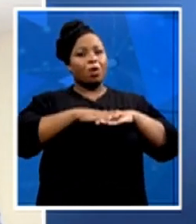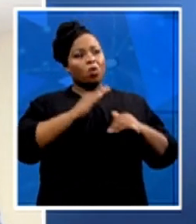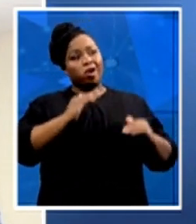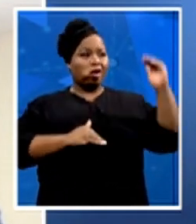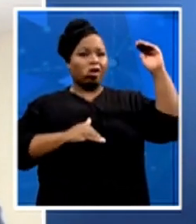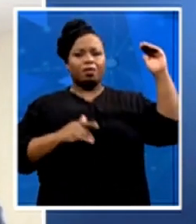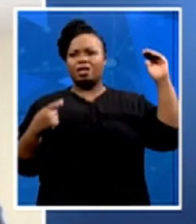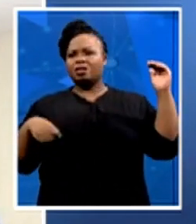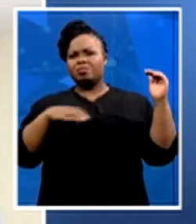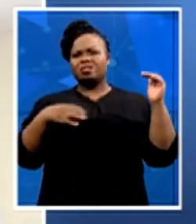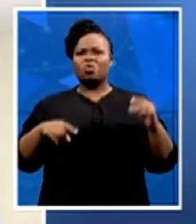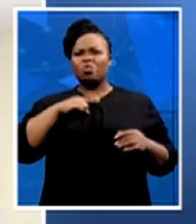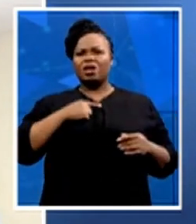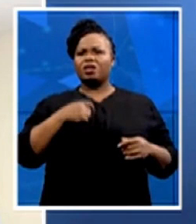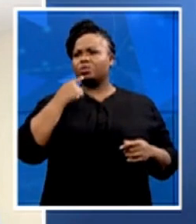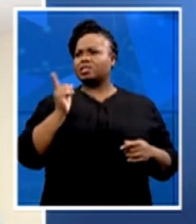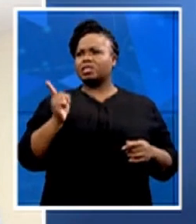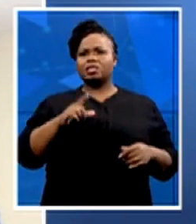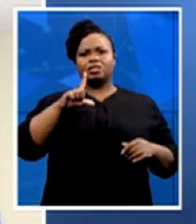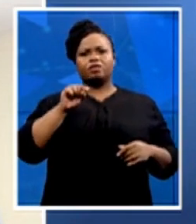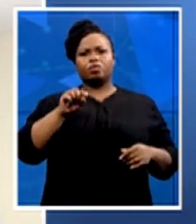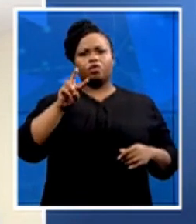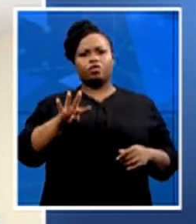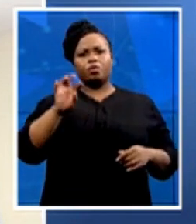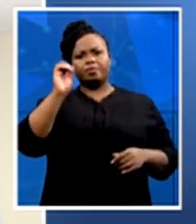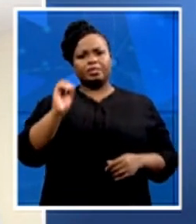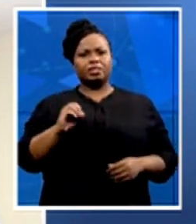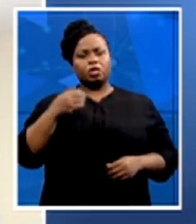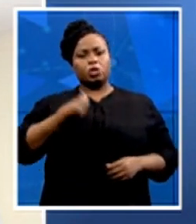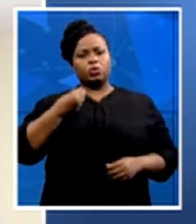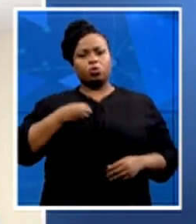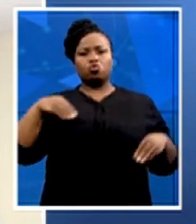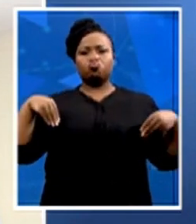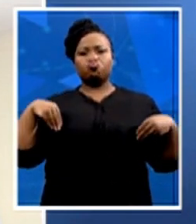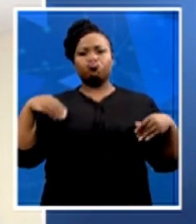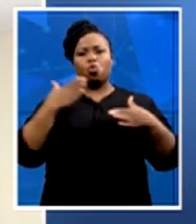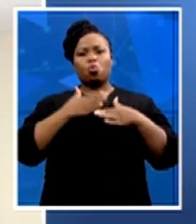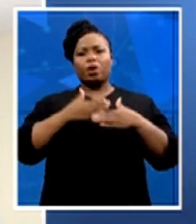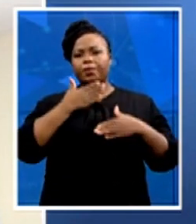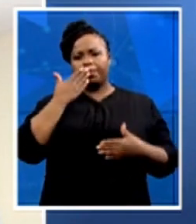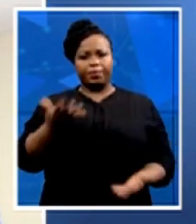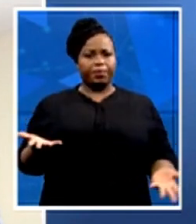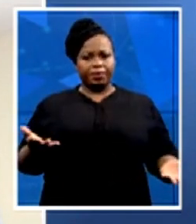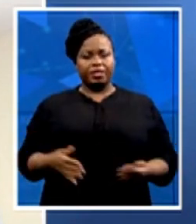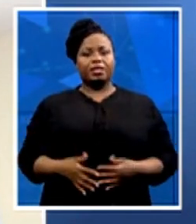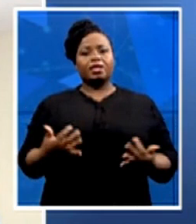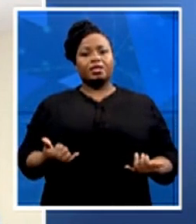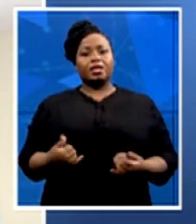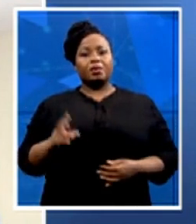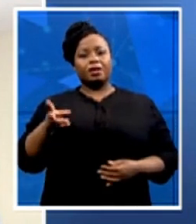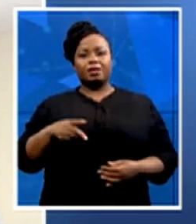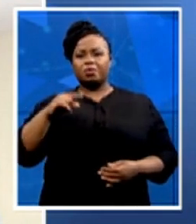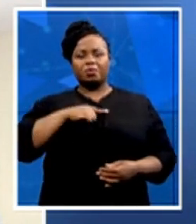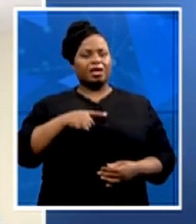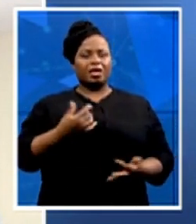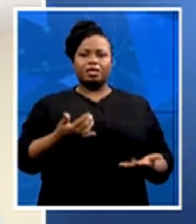percent of young people who are not in employment. Now, that tells you that even if you go to the township, you